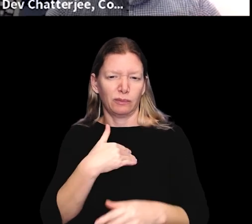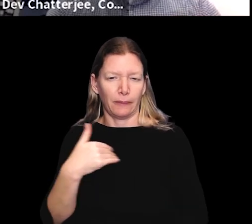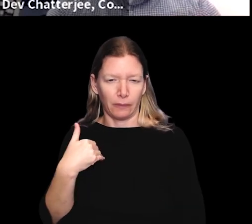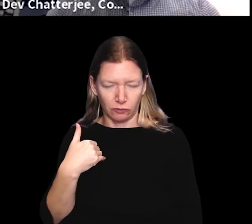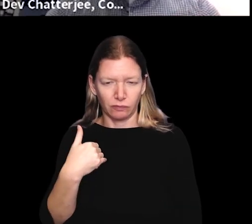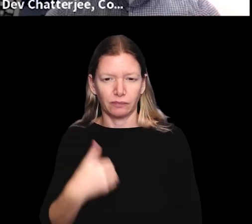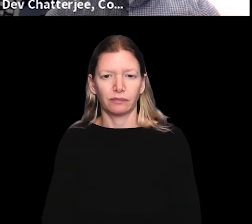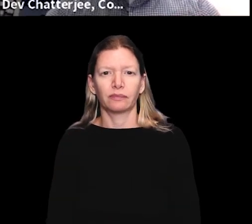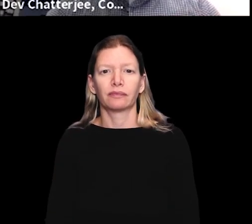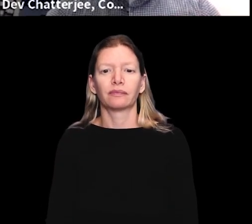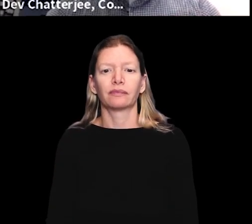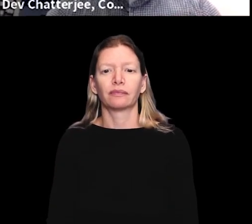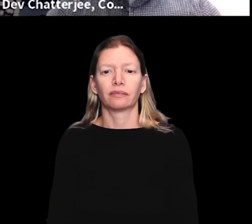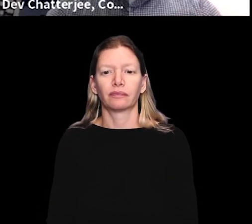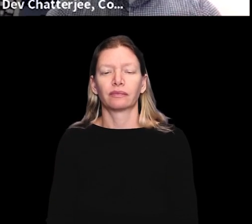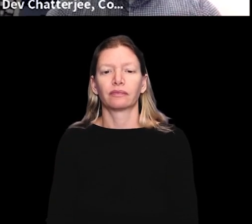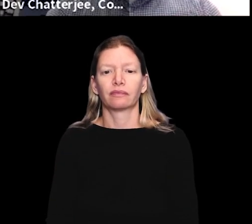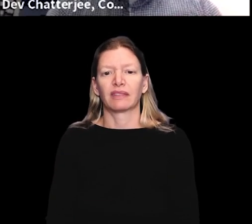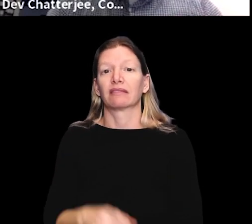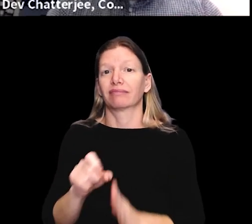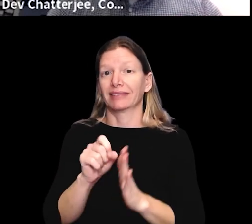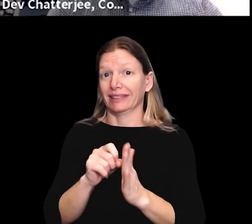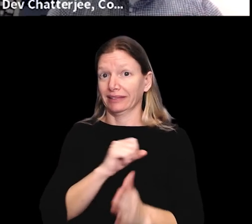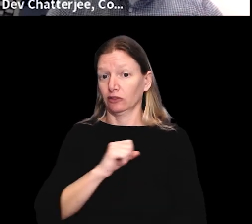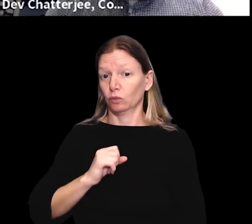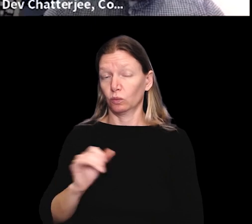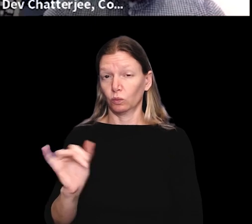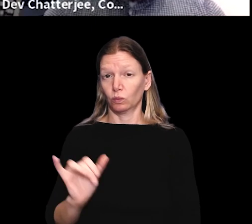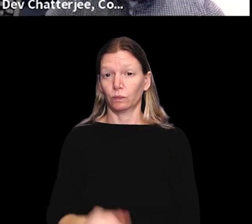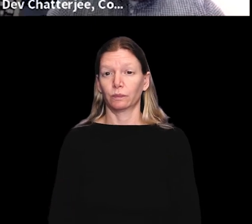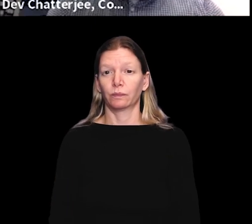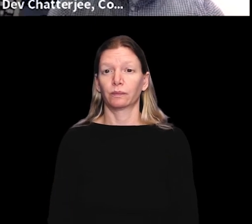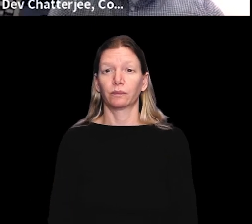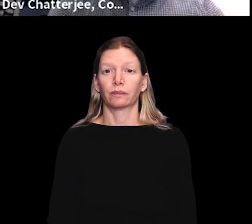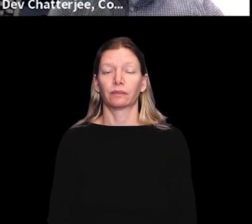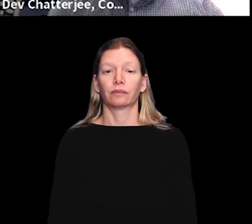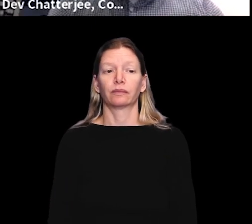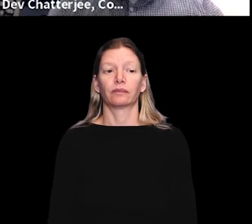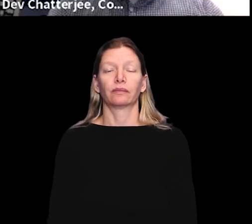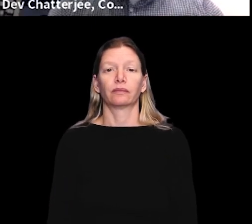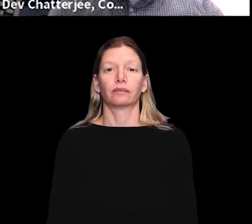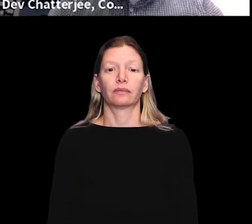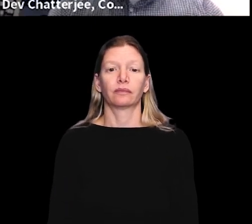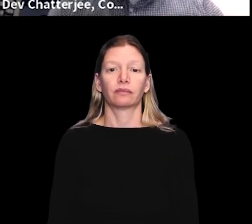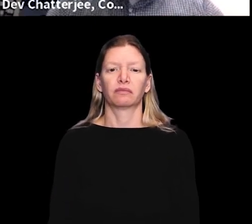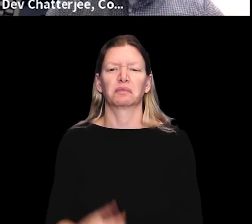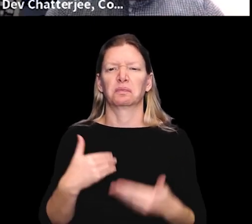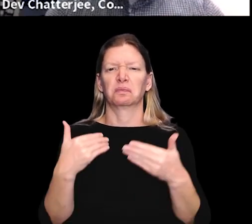your, uh, to your state house member and your state senator. So, uh,